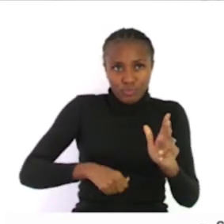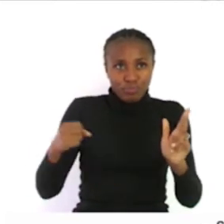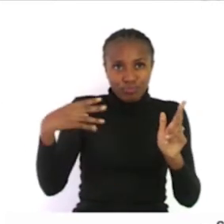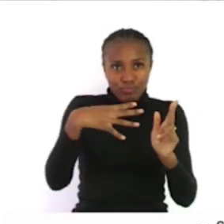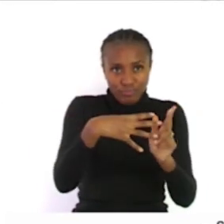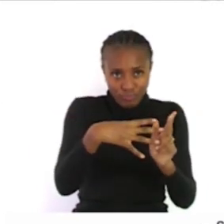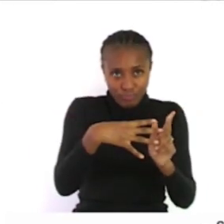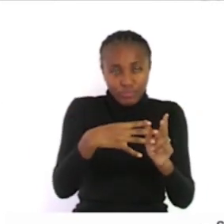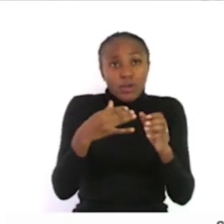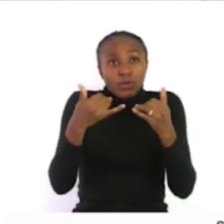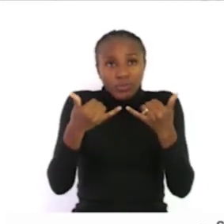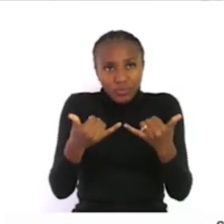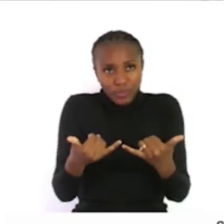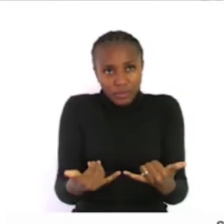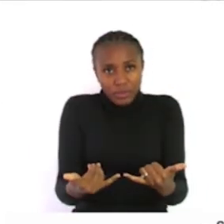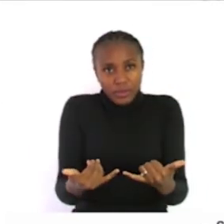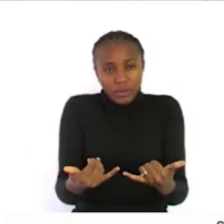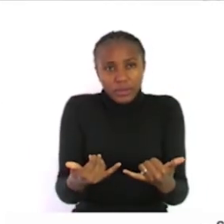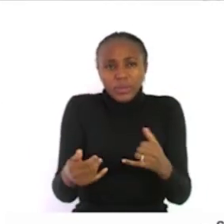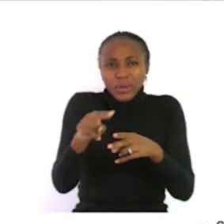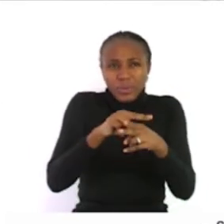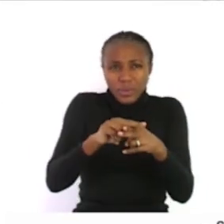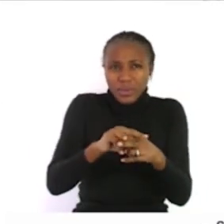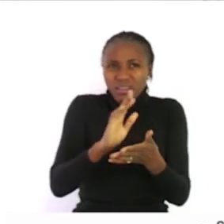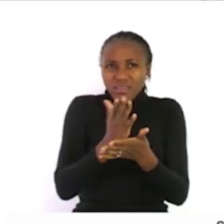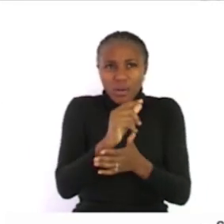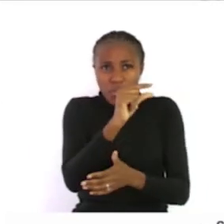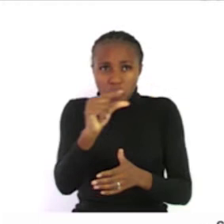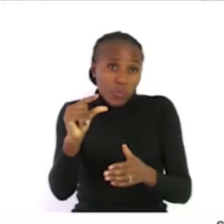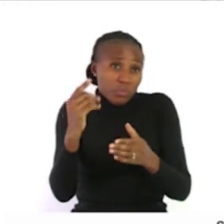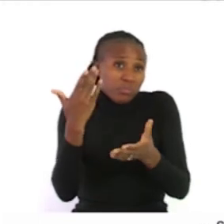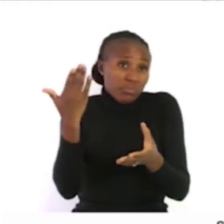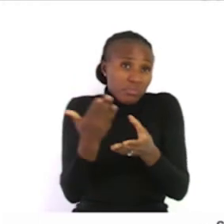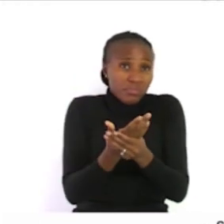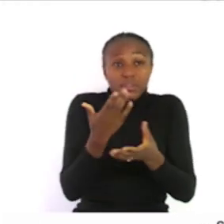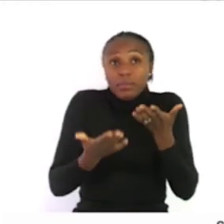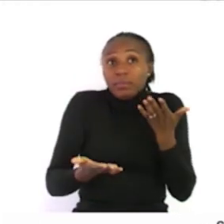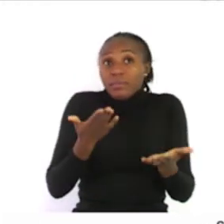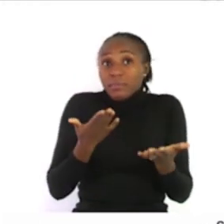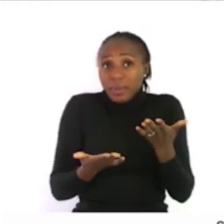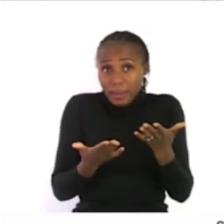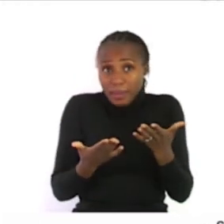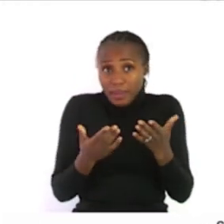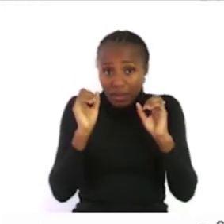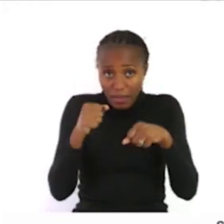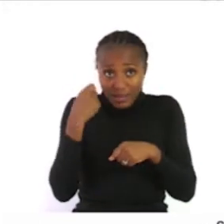during our lesson we'll be using some new words that i want you to understand